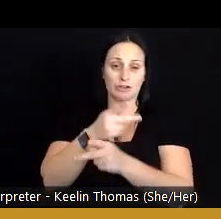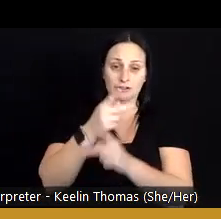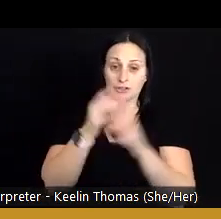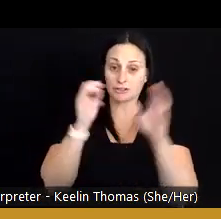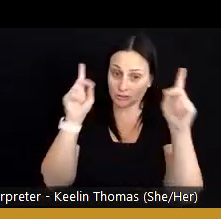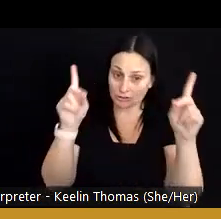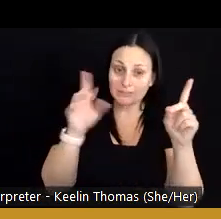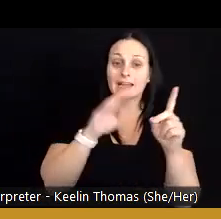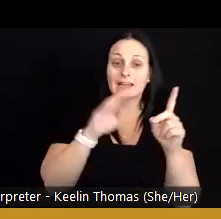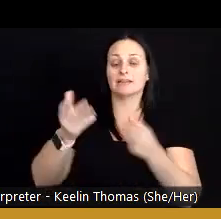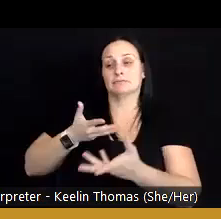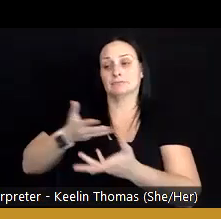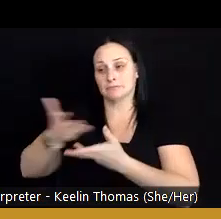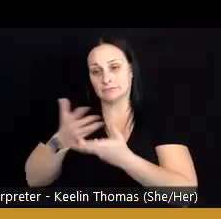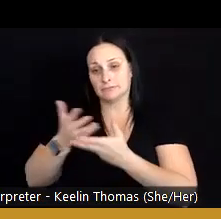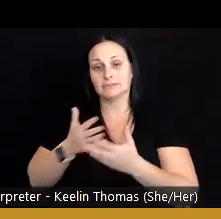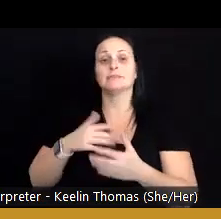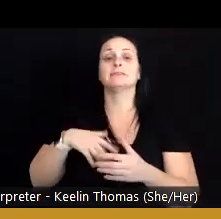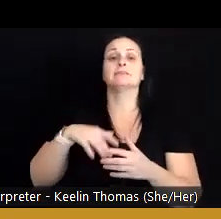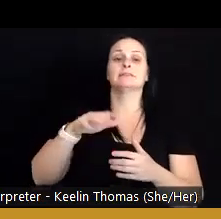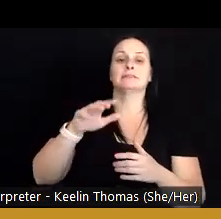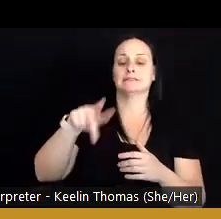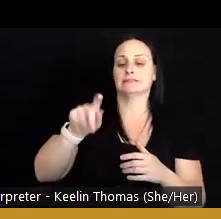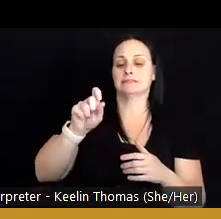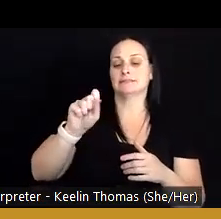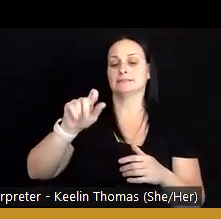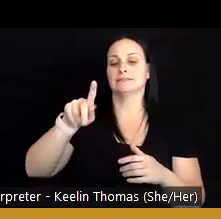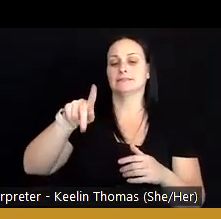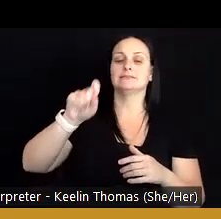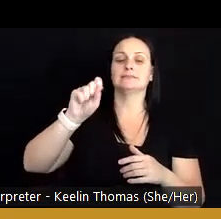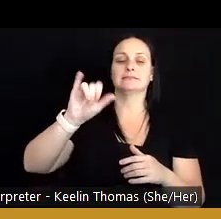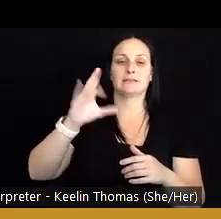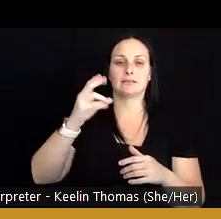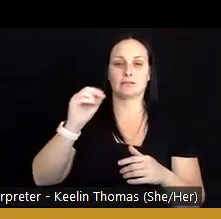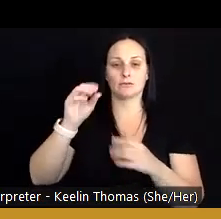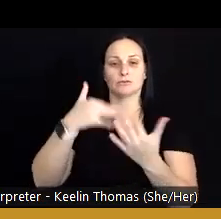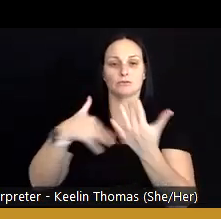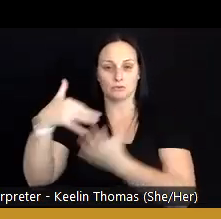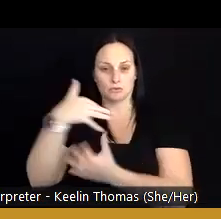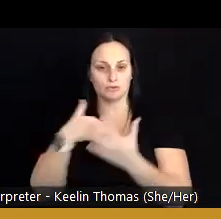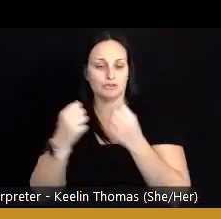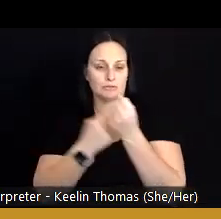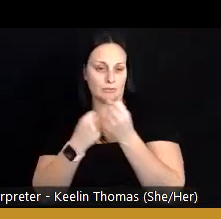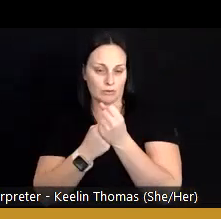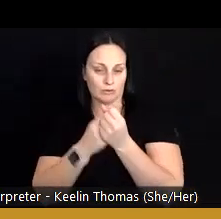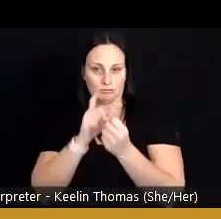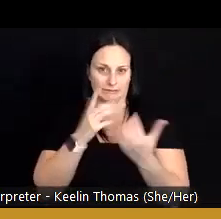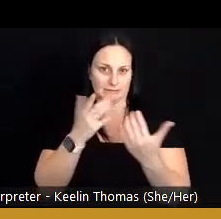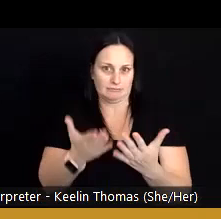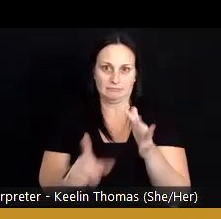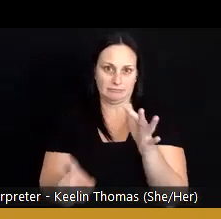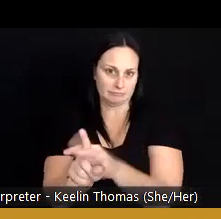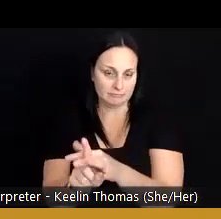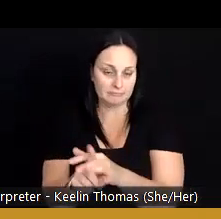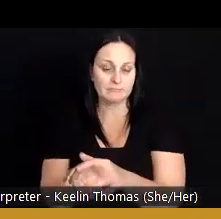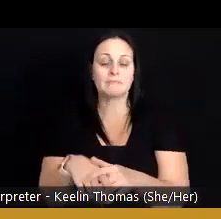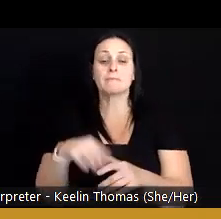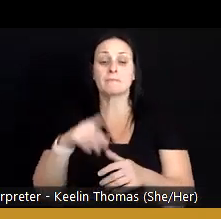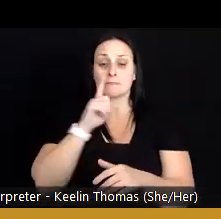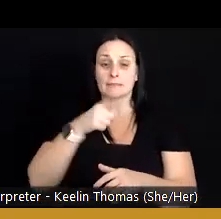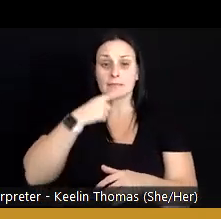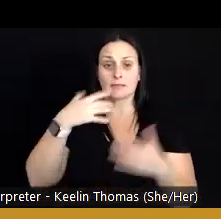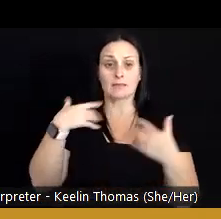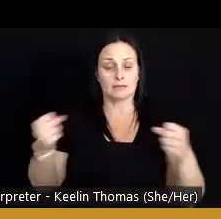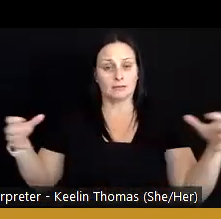and the interpersonal and psychosocial support that's necessary for health is present. So public health really pulls together